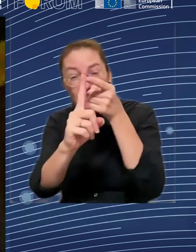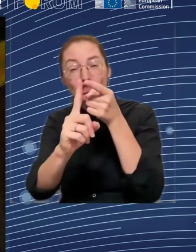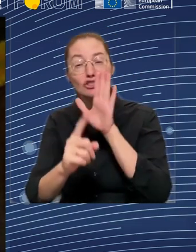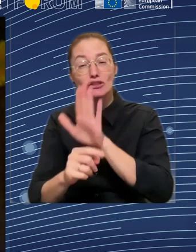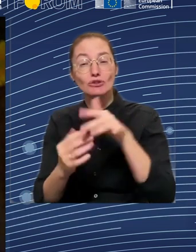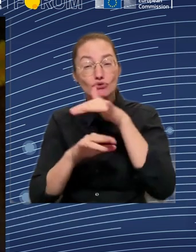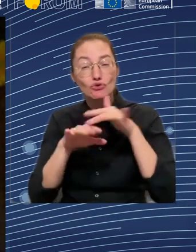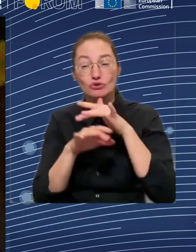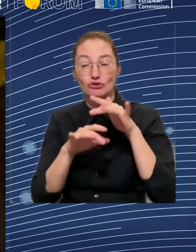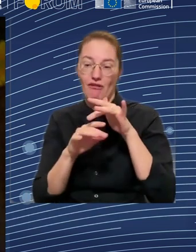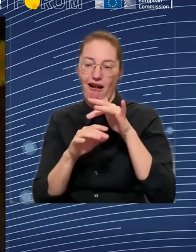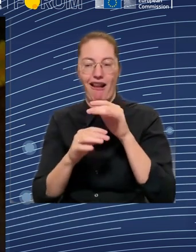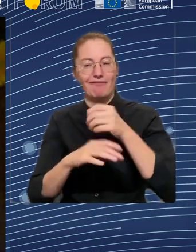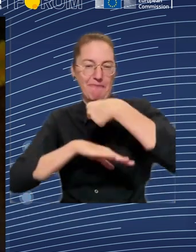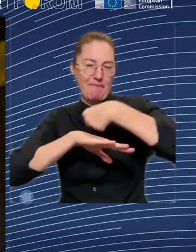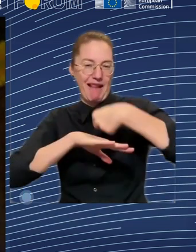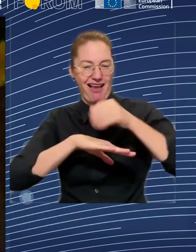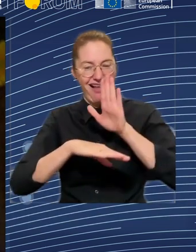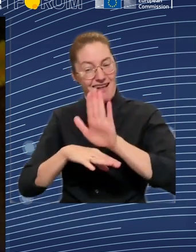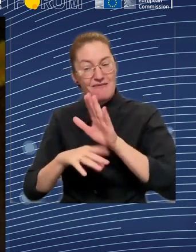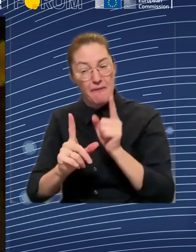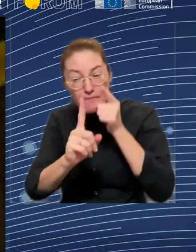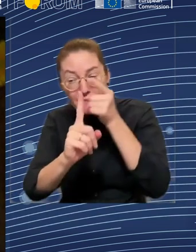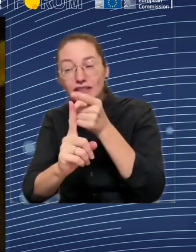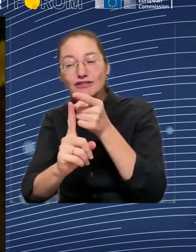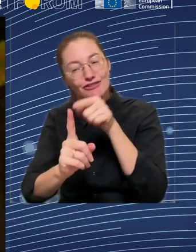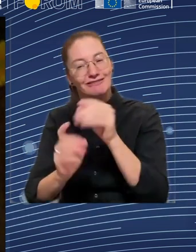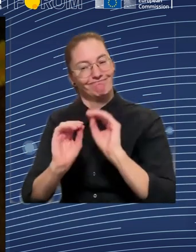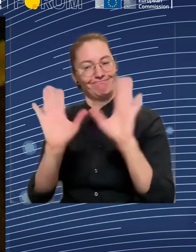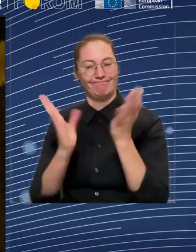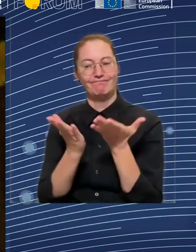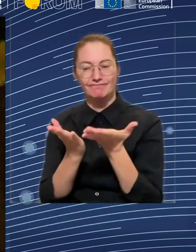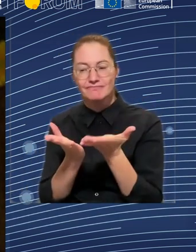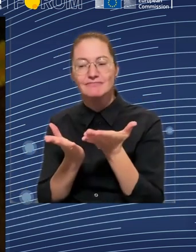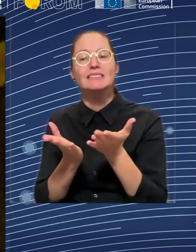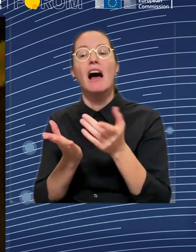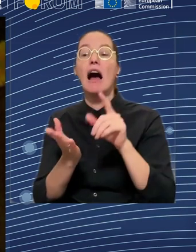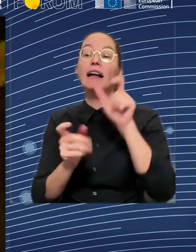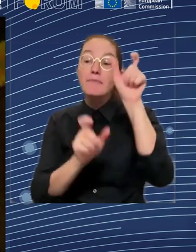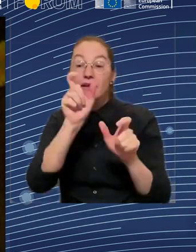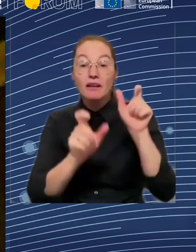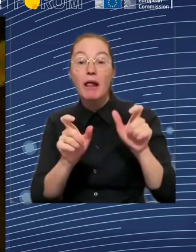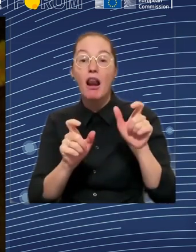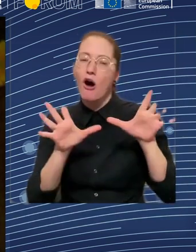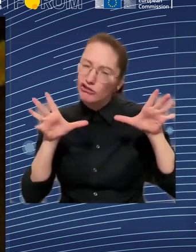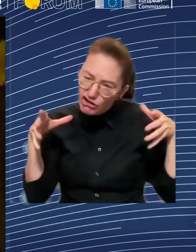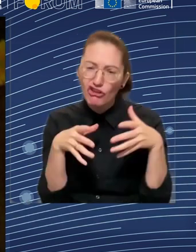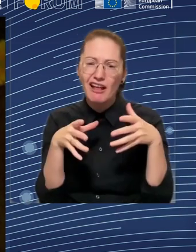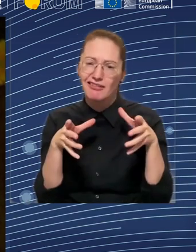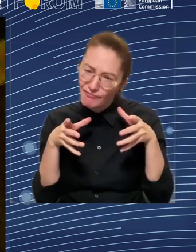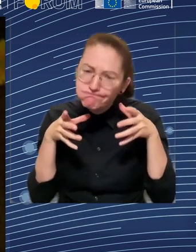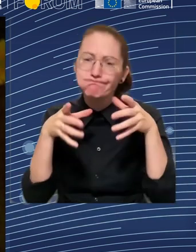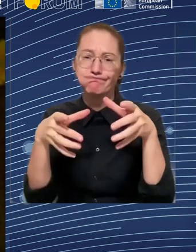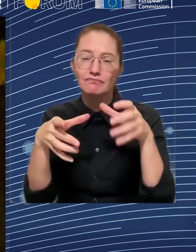coming to the serious goals that the pillar of social rights and the action plan